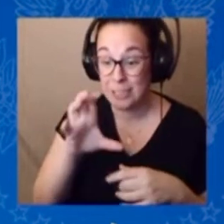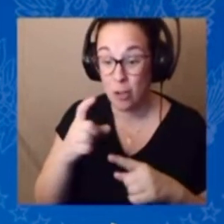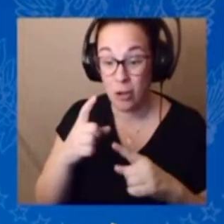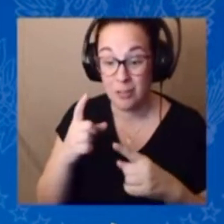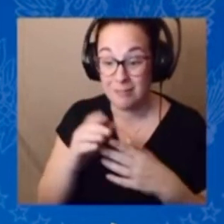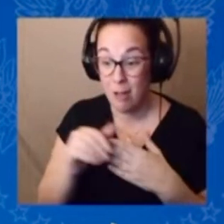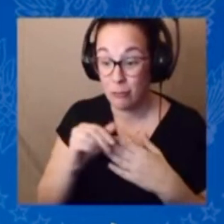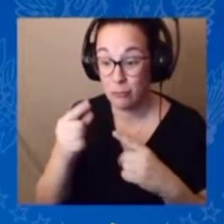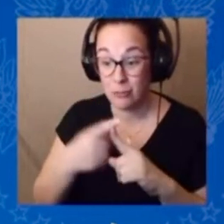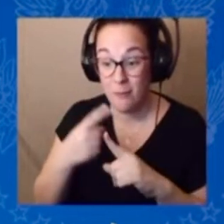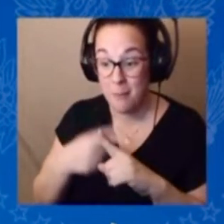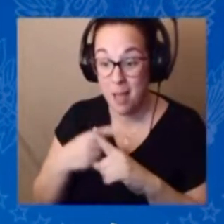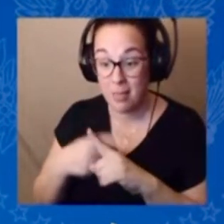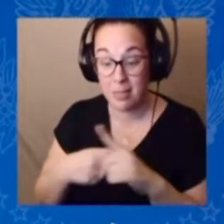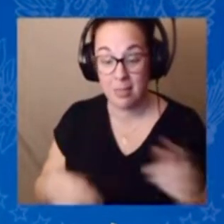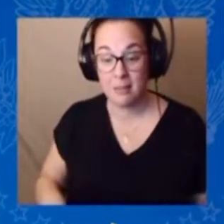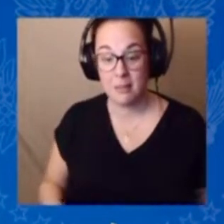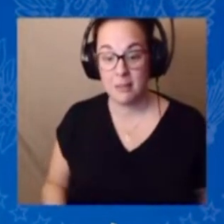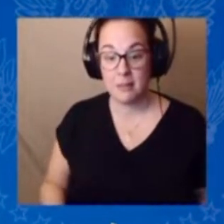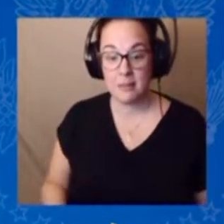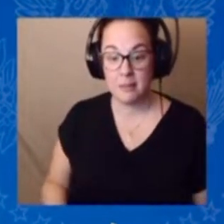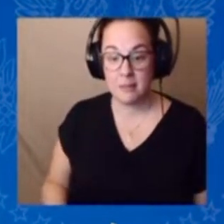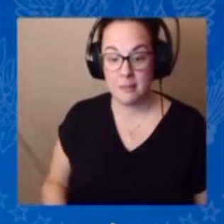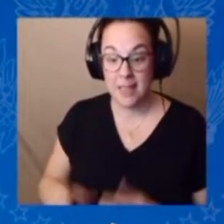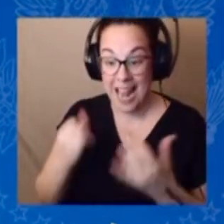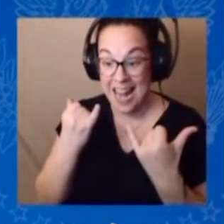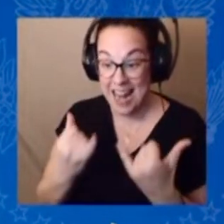have to pay more than $35.